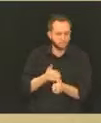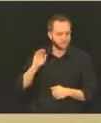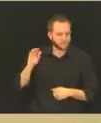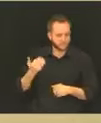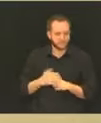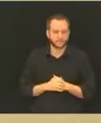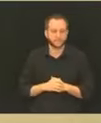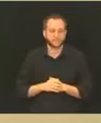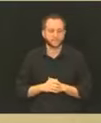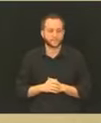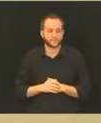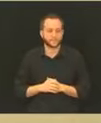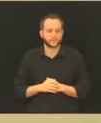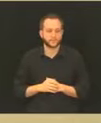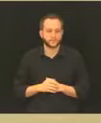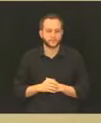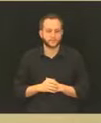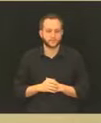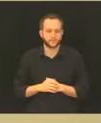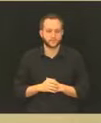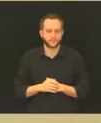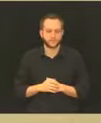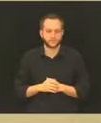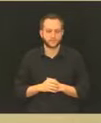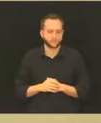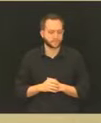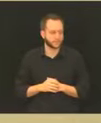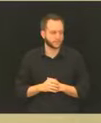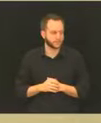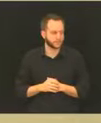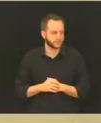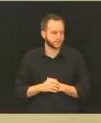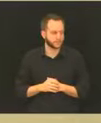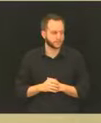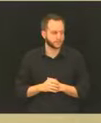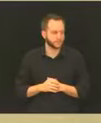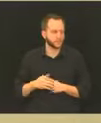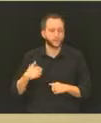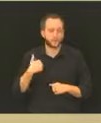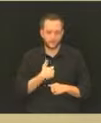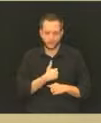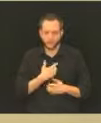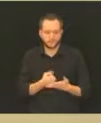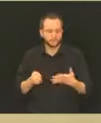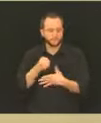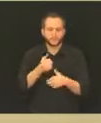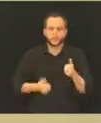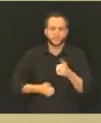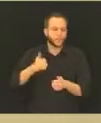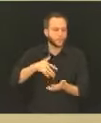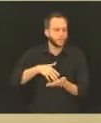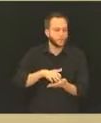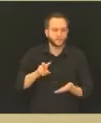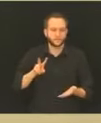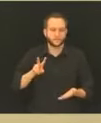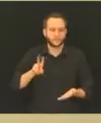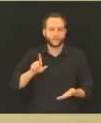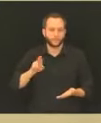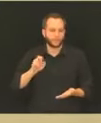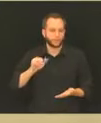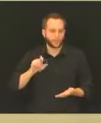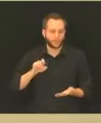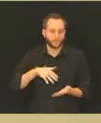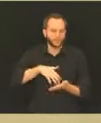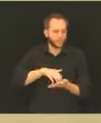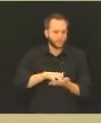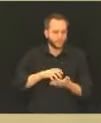occur in older population. This is our most vulnerable population. It doesn't mean that there are people that are younger